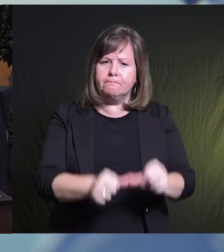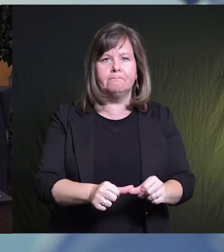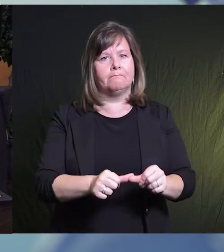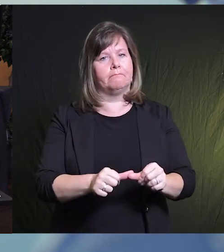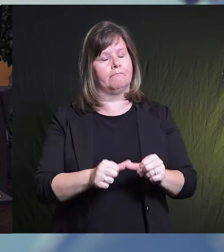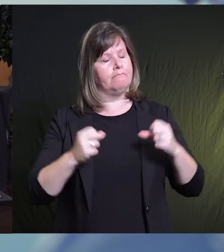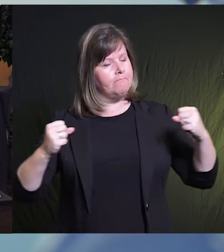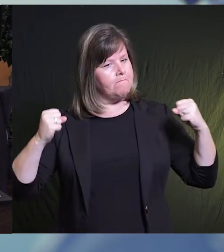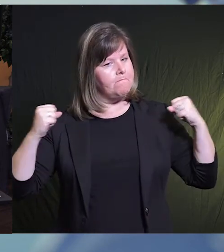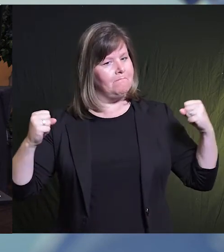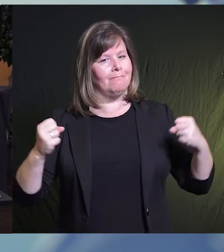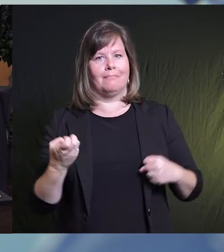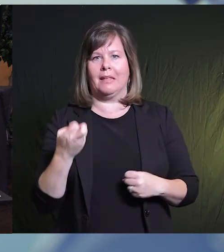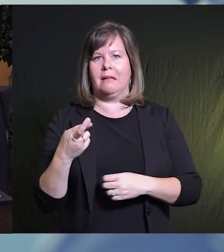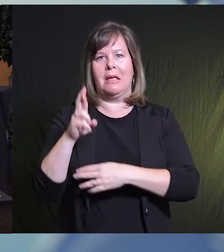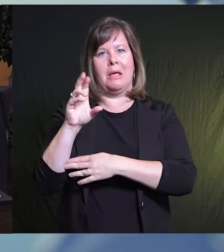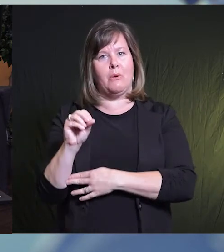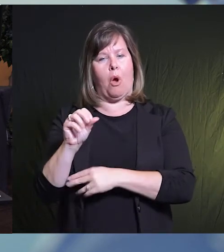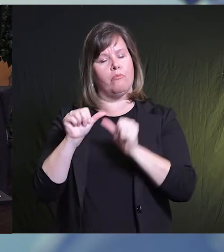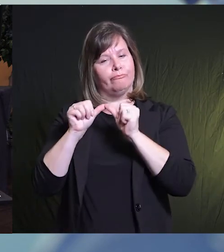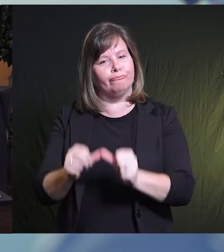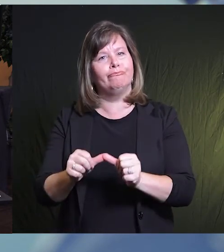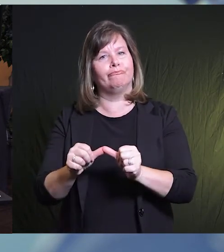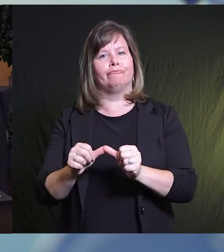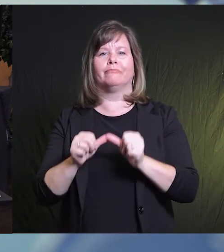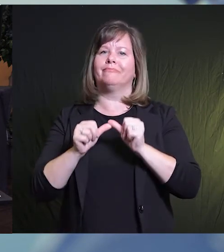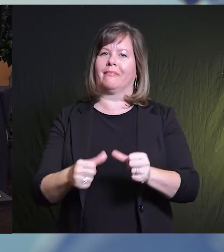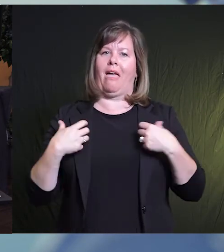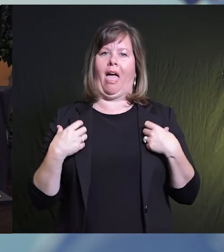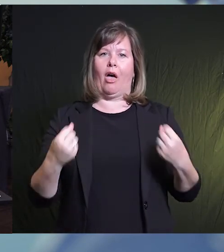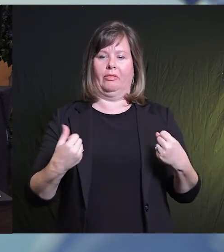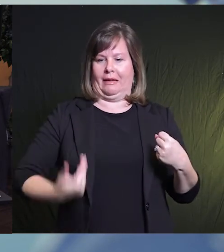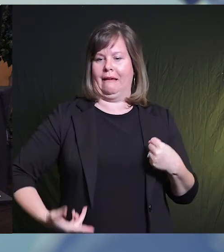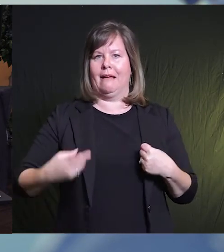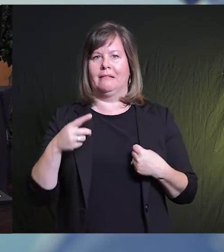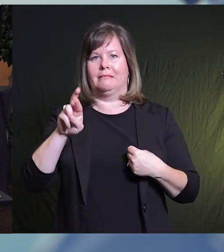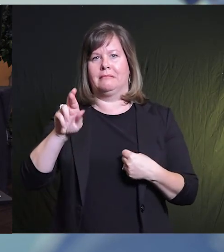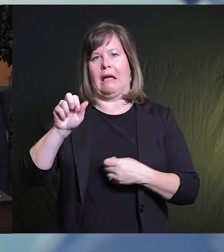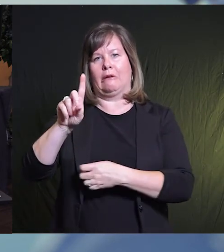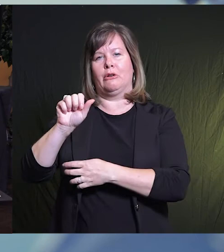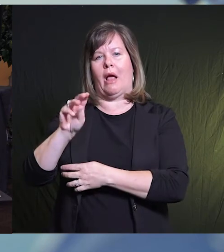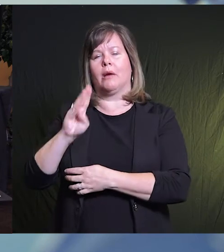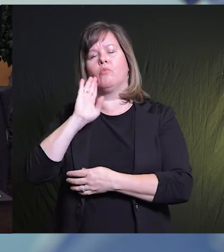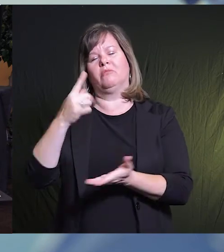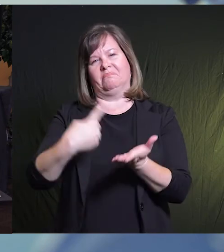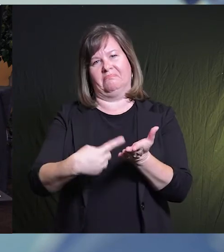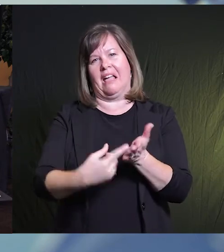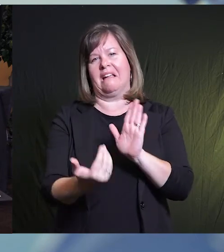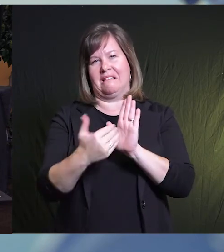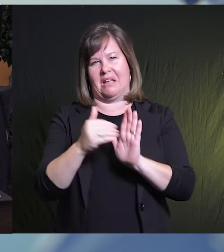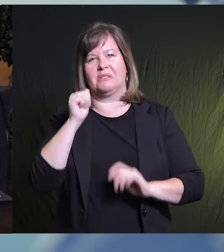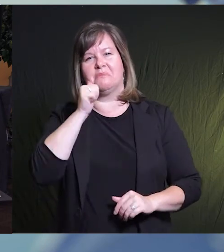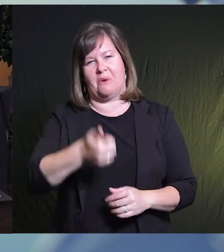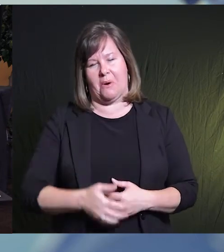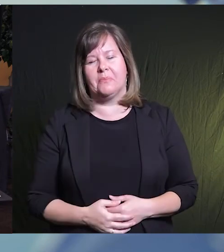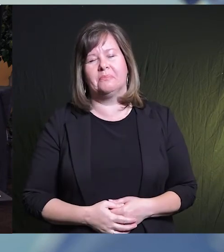you're staying positive, staying heroic and staying healthy. I'm Dr. Adam London for the Kent County Health Department. I'll talk to you again tomorrow.